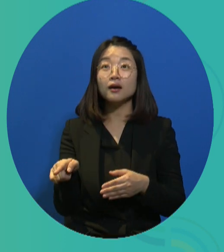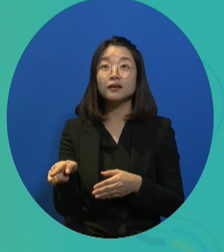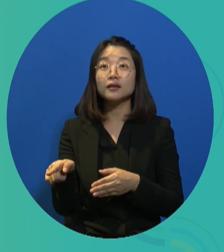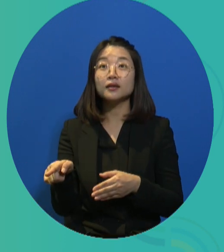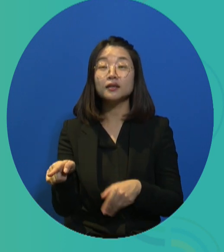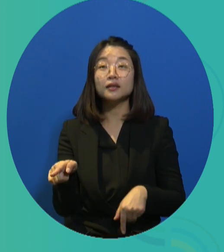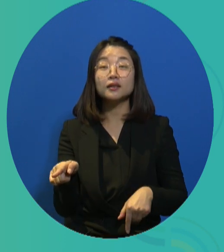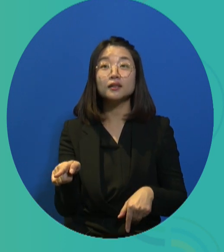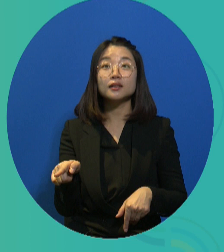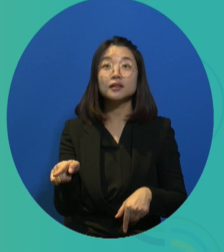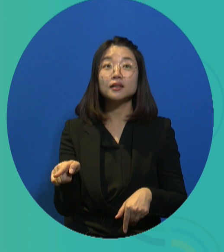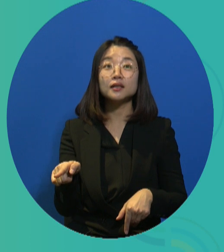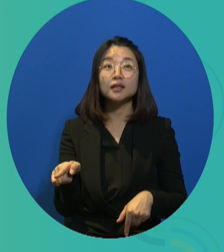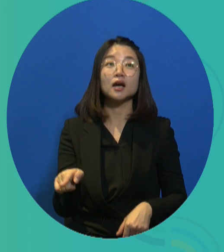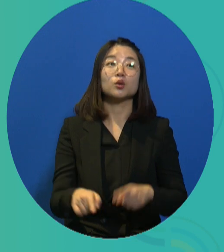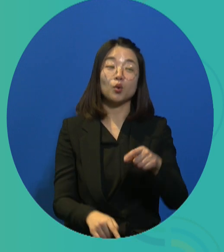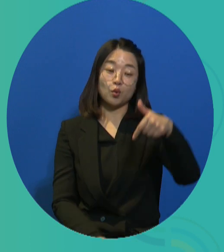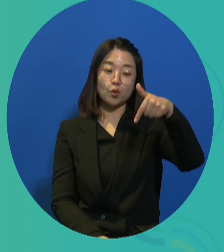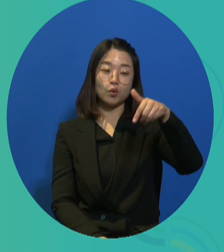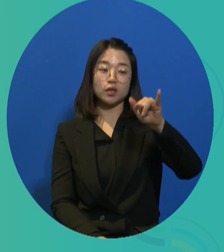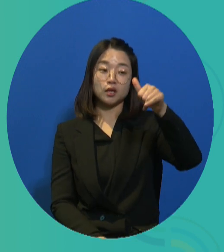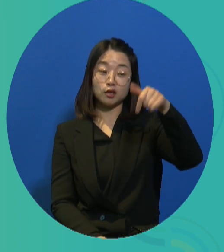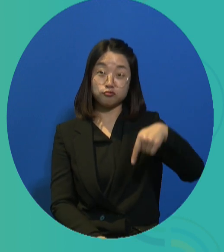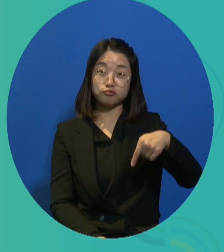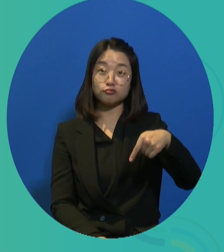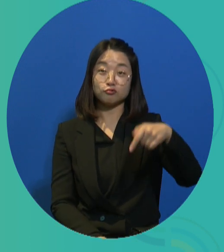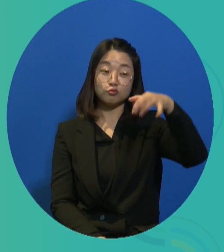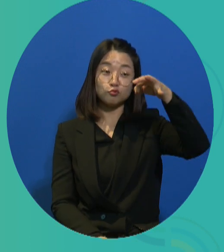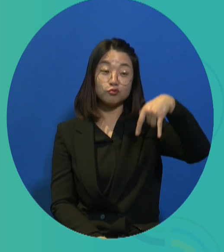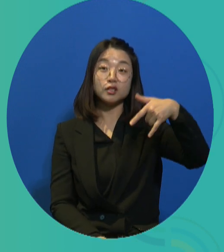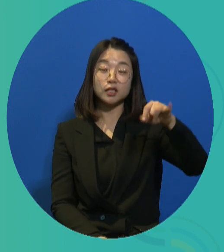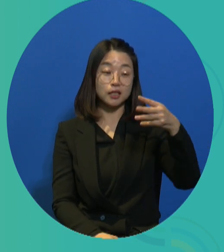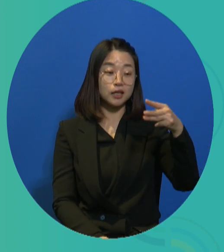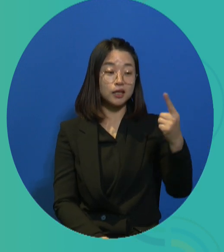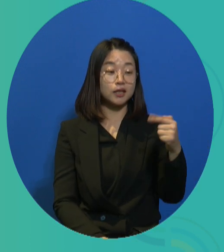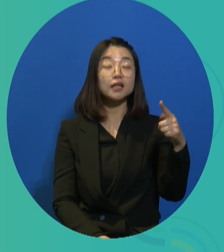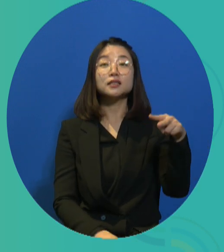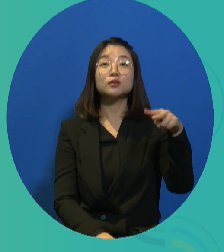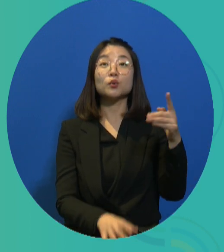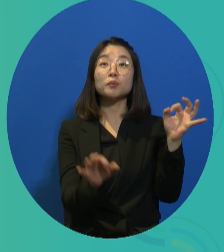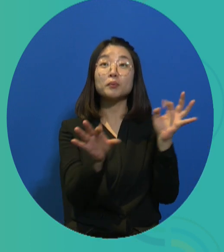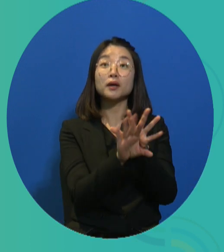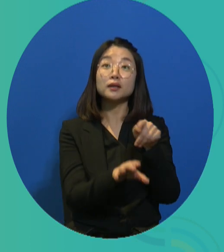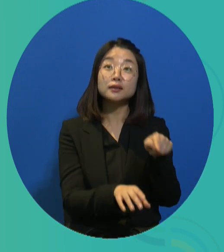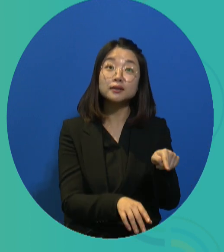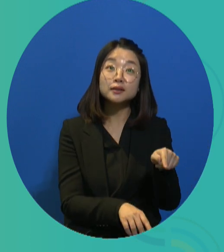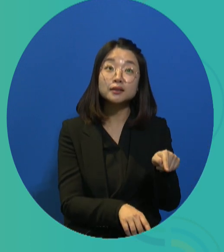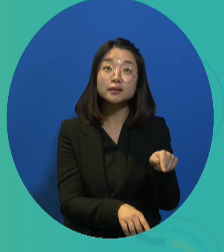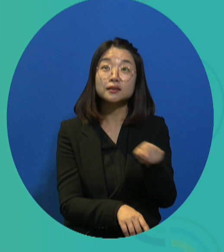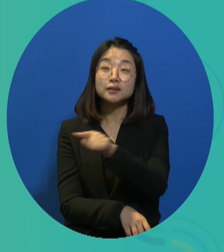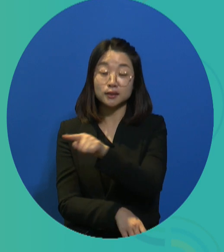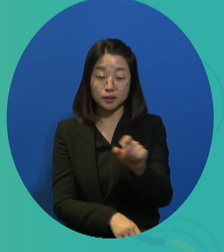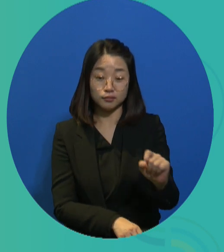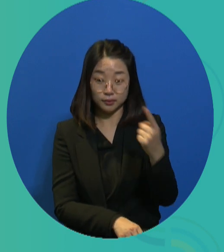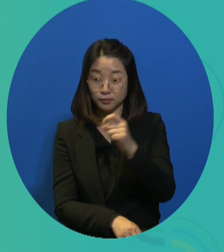And here we must transition to a new labor paradigm with public citizen work and job guarantee.